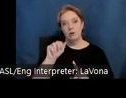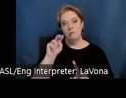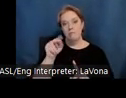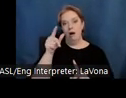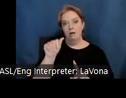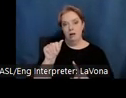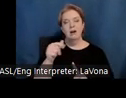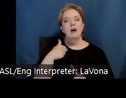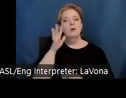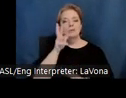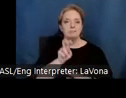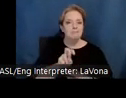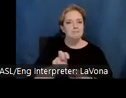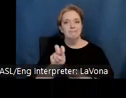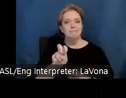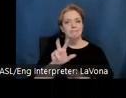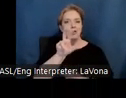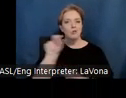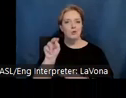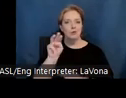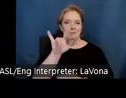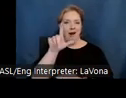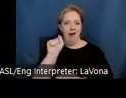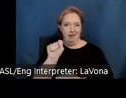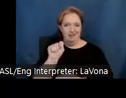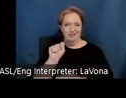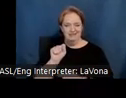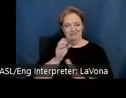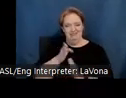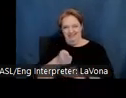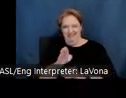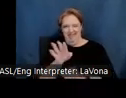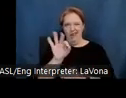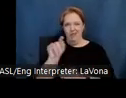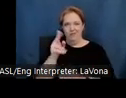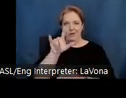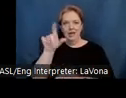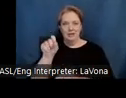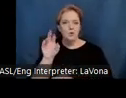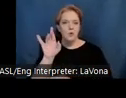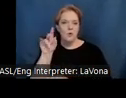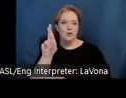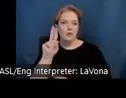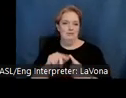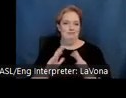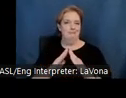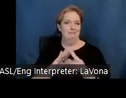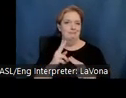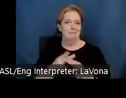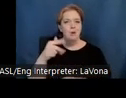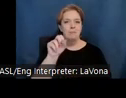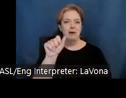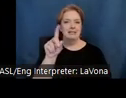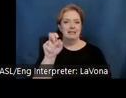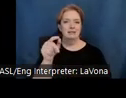along what is known as the Footpost Corridor to one of my places that I love to Pasadena. For me, the